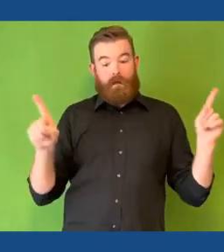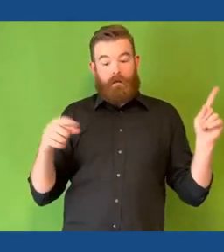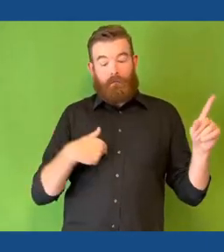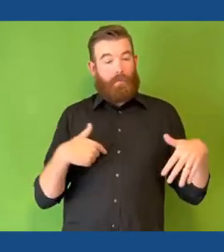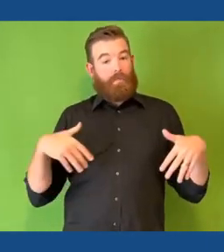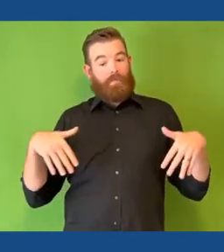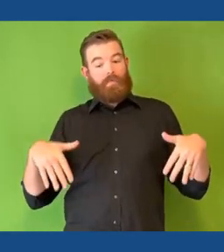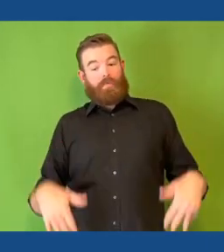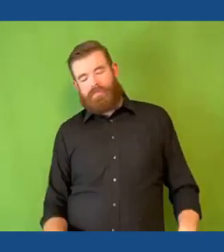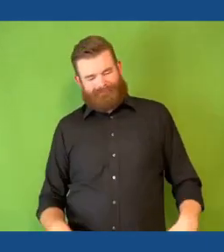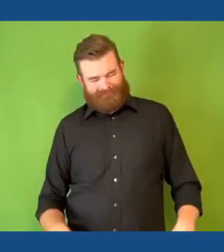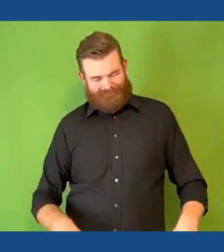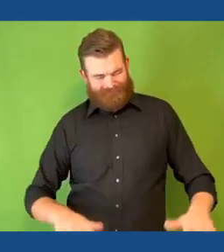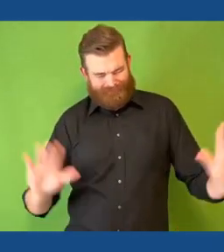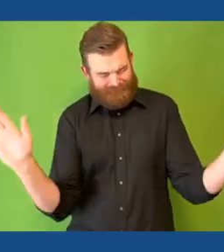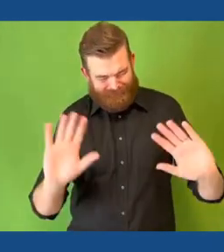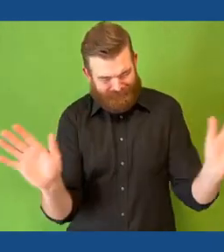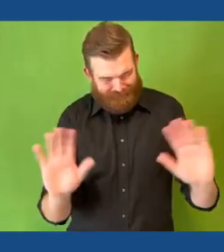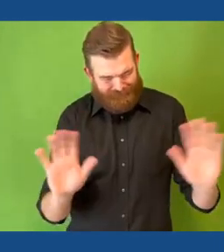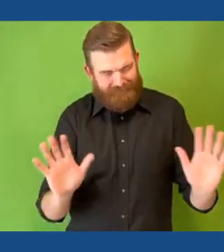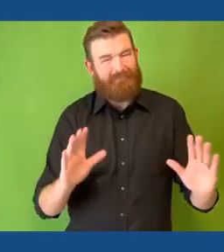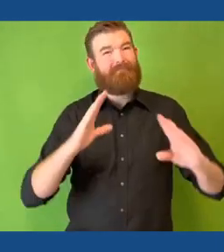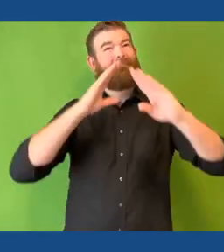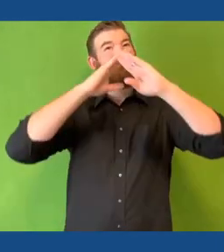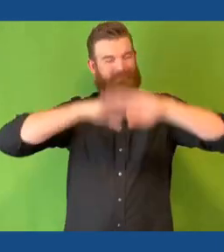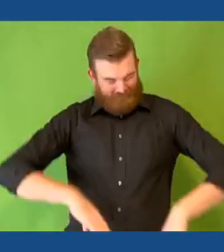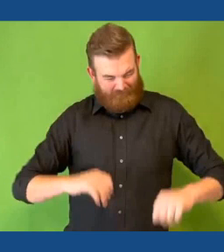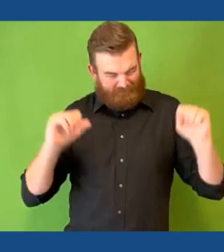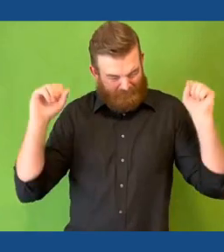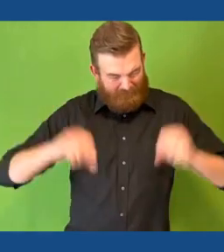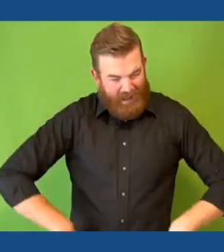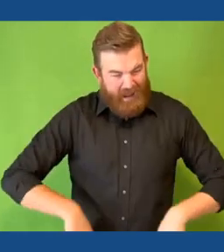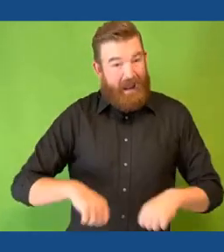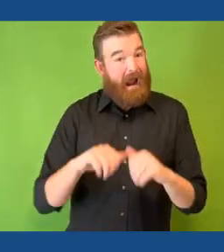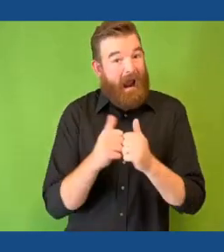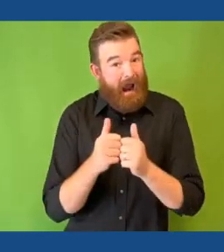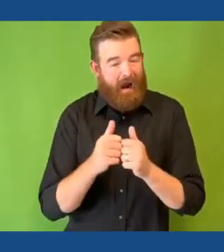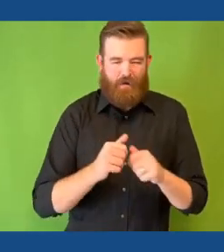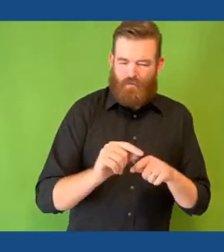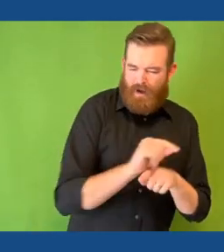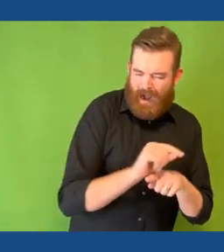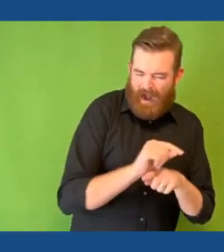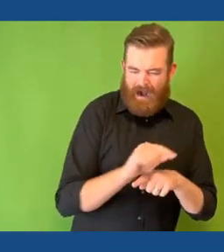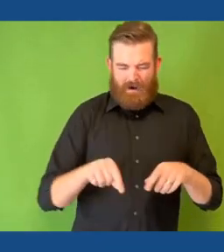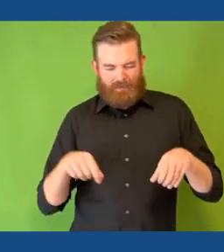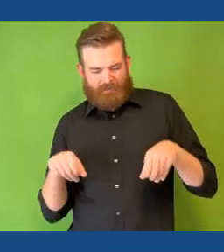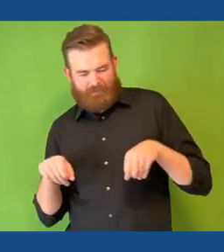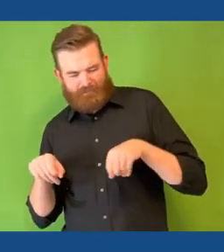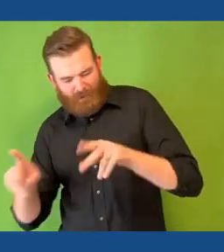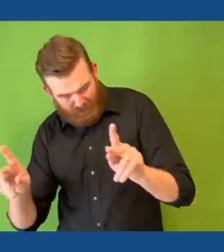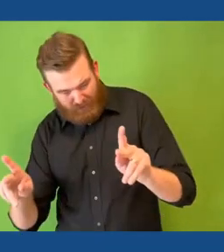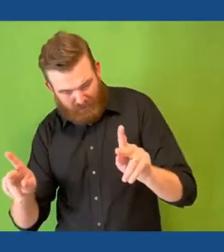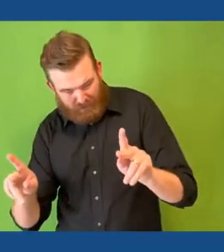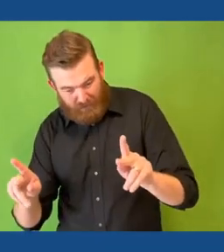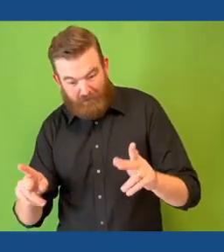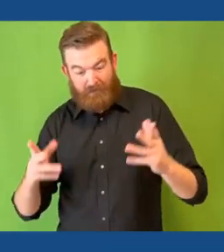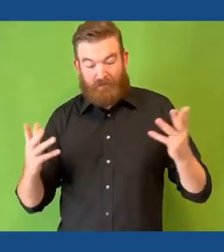not a defining characteristic and those limitations can be overcome through proper training and opportunity.